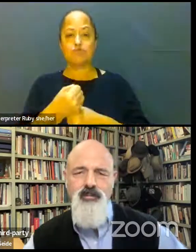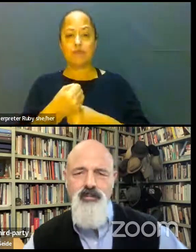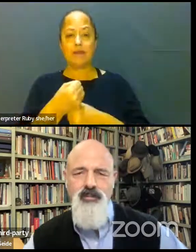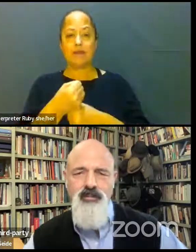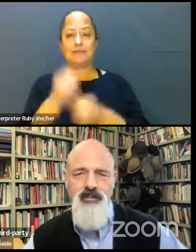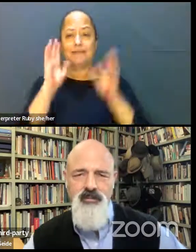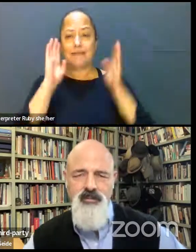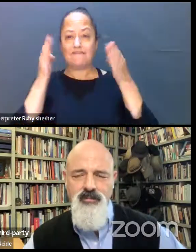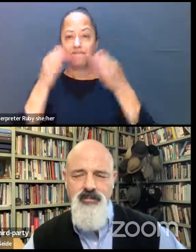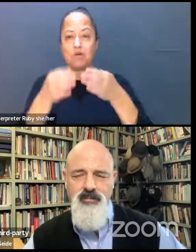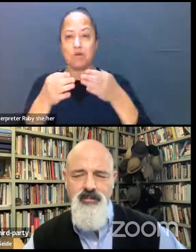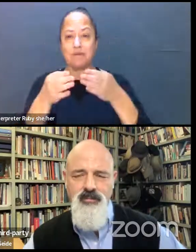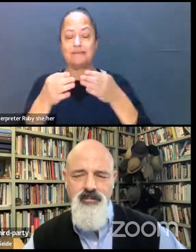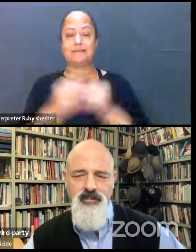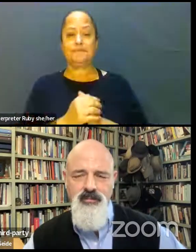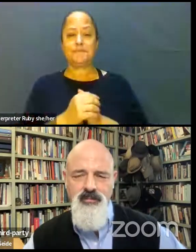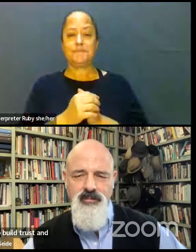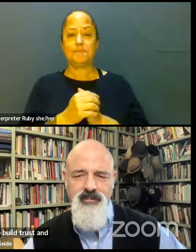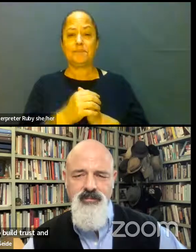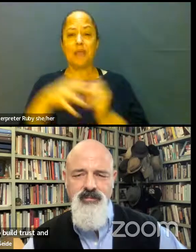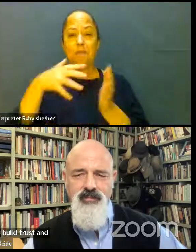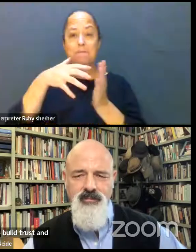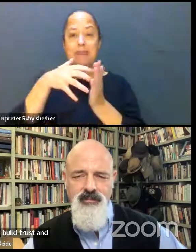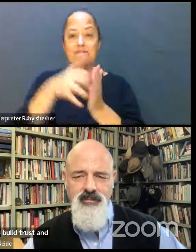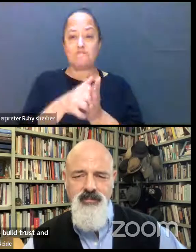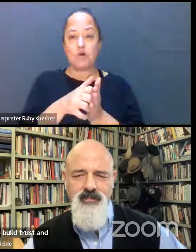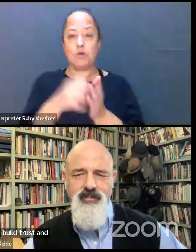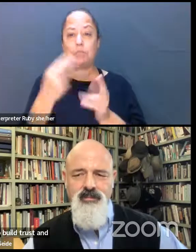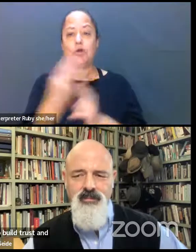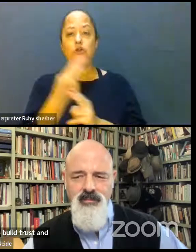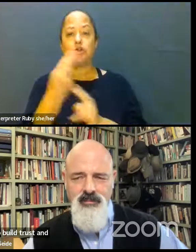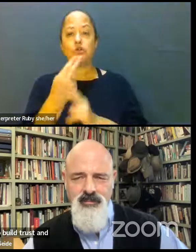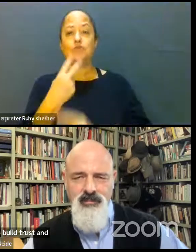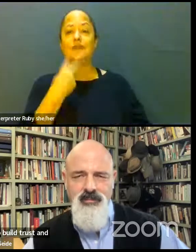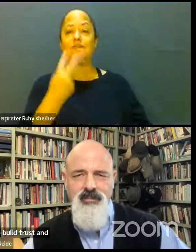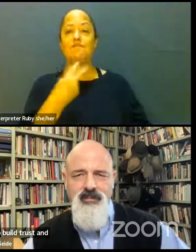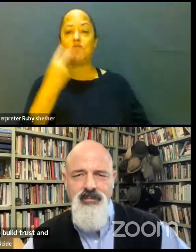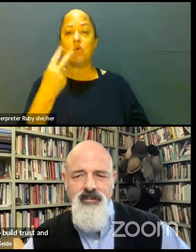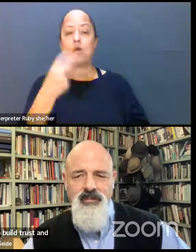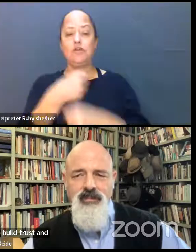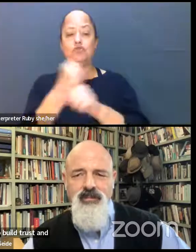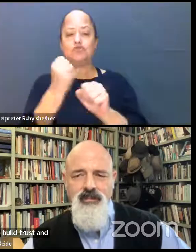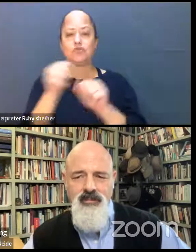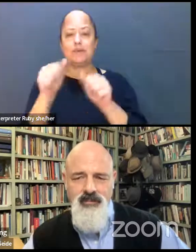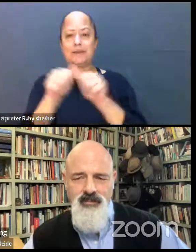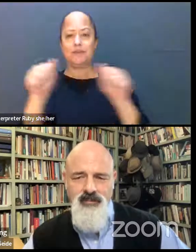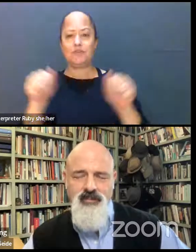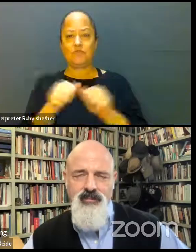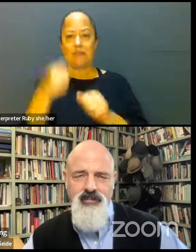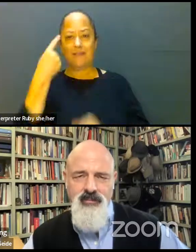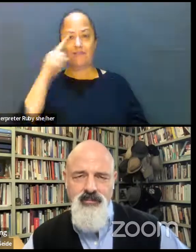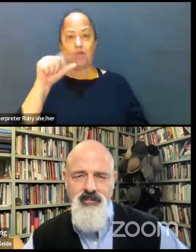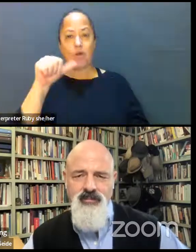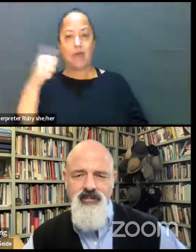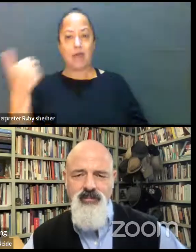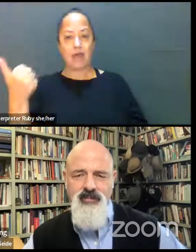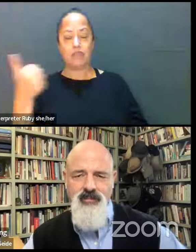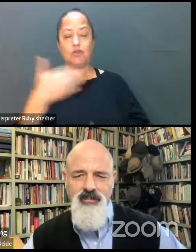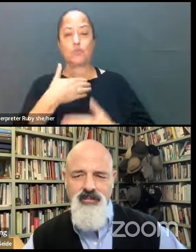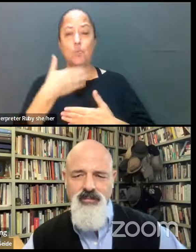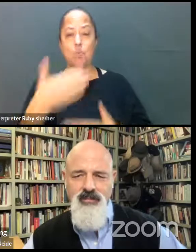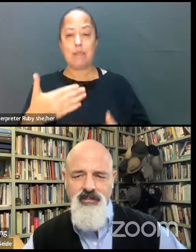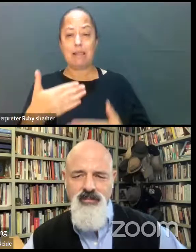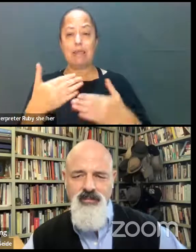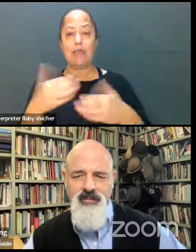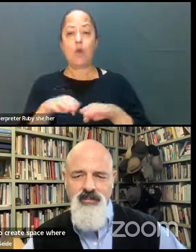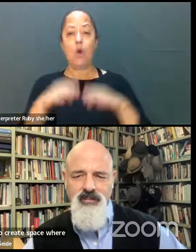focus on being vulnerable and using your voice to create space where others are willing and open